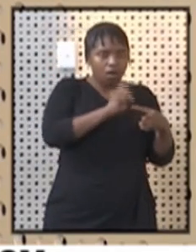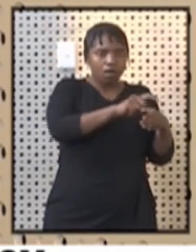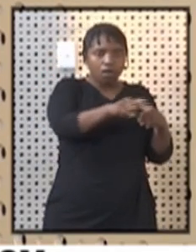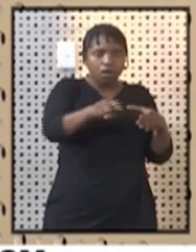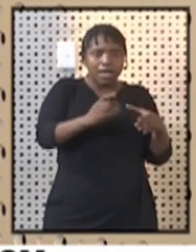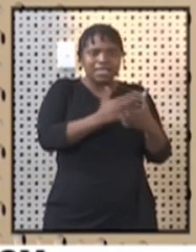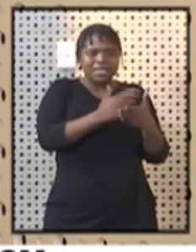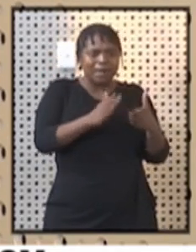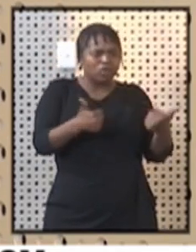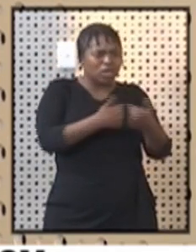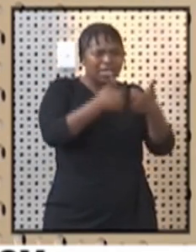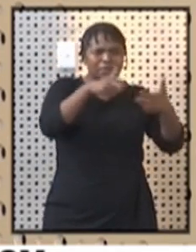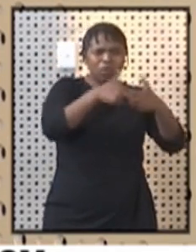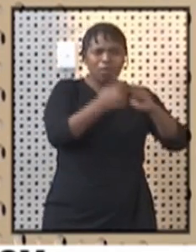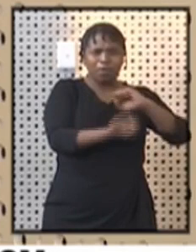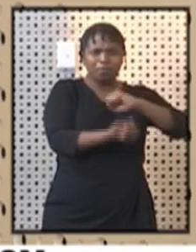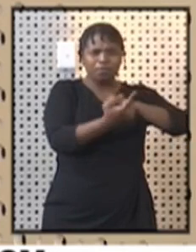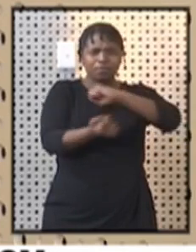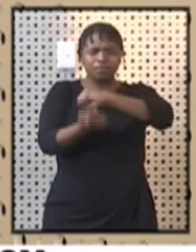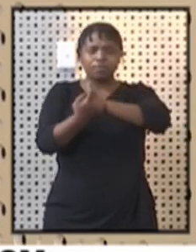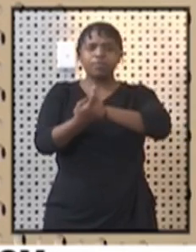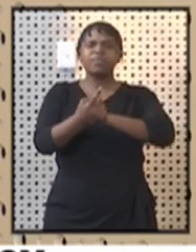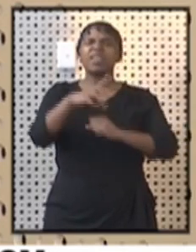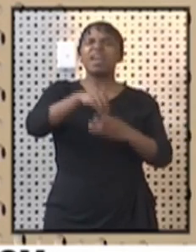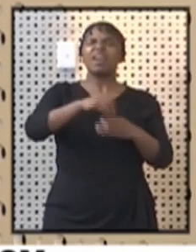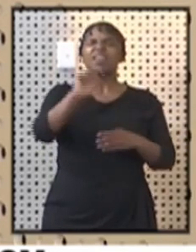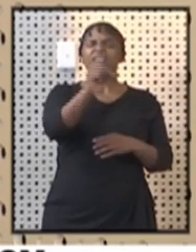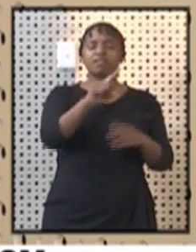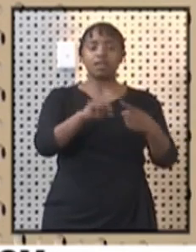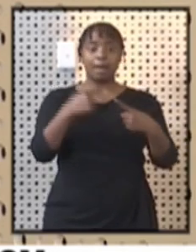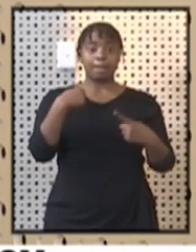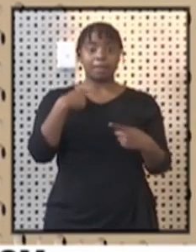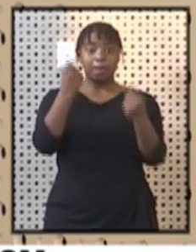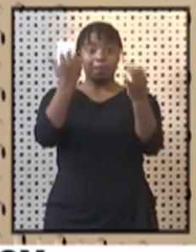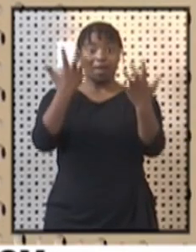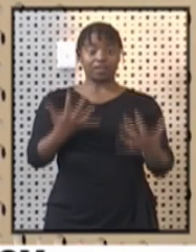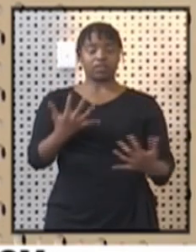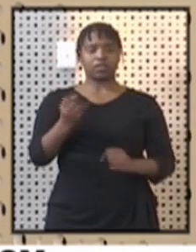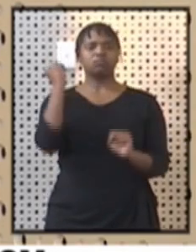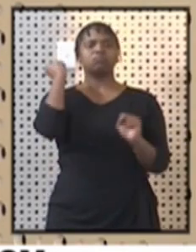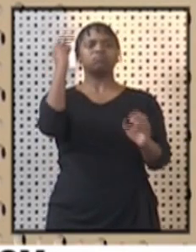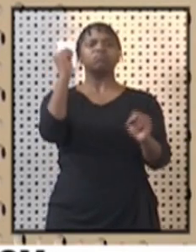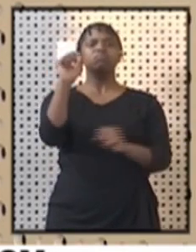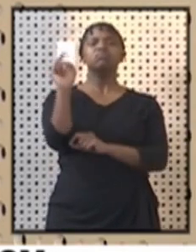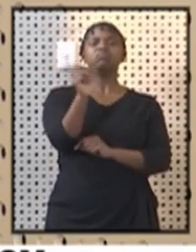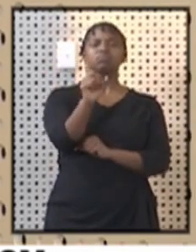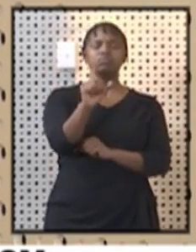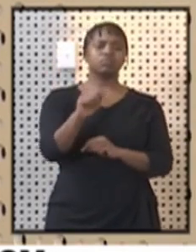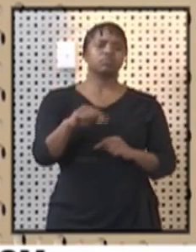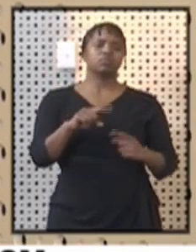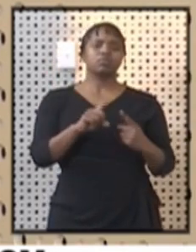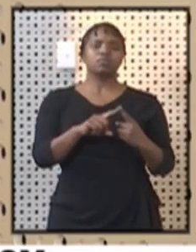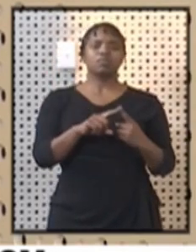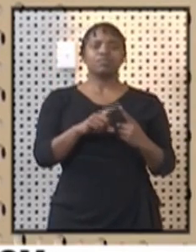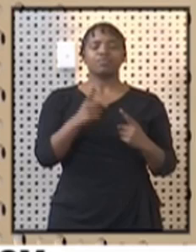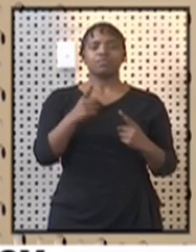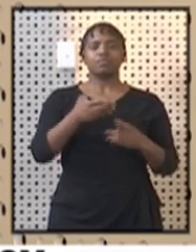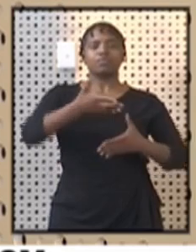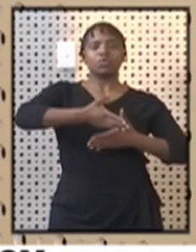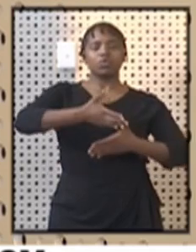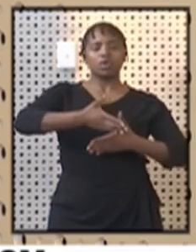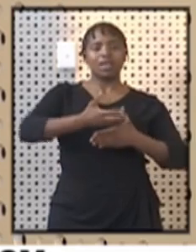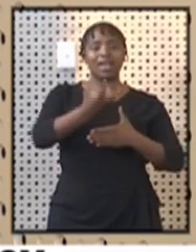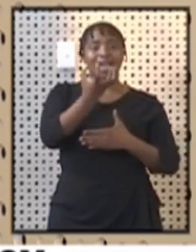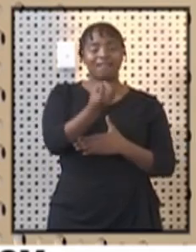sector challenges. This will include, as I said in my budget vote, together with working with the sector, having